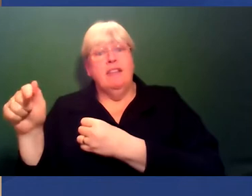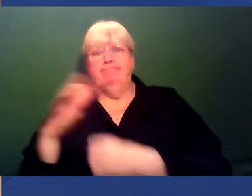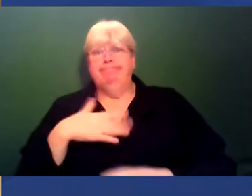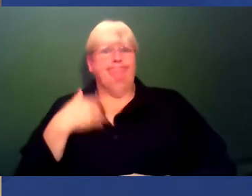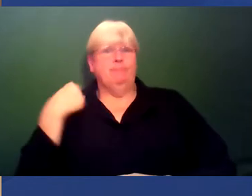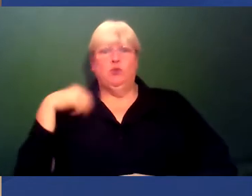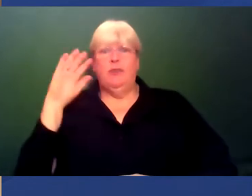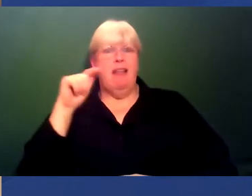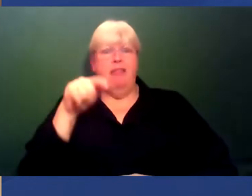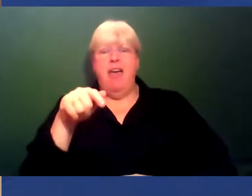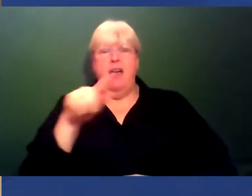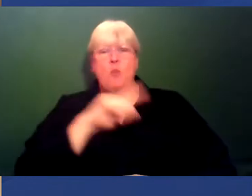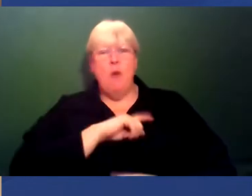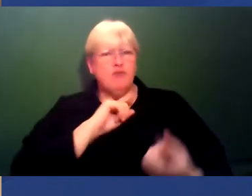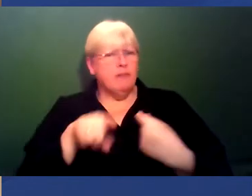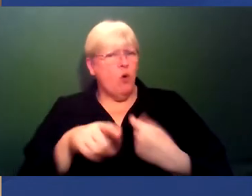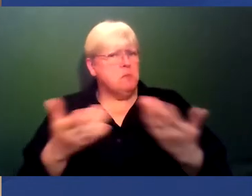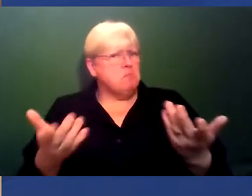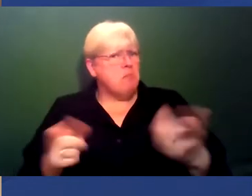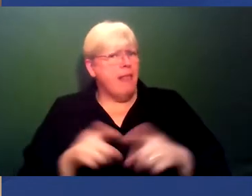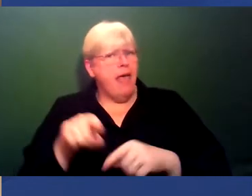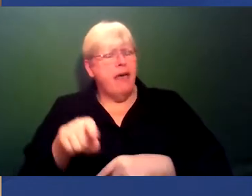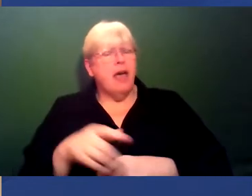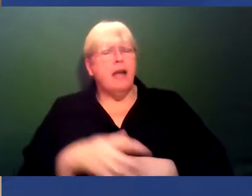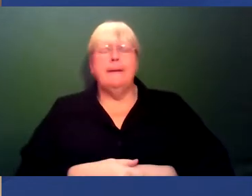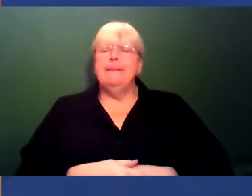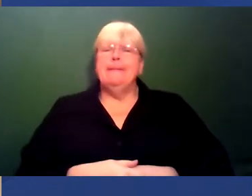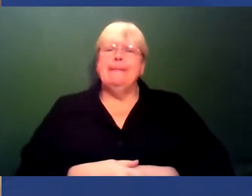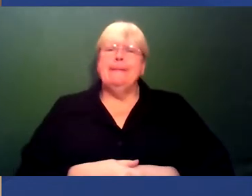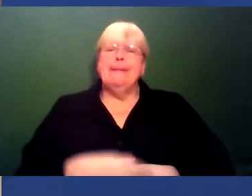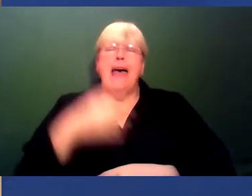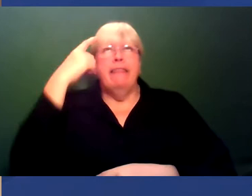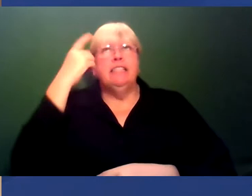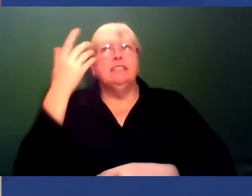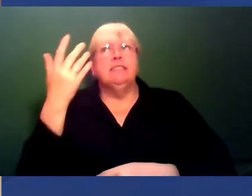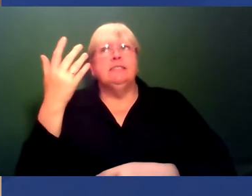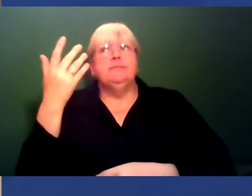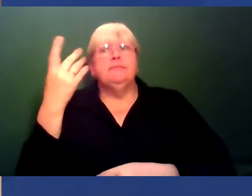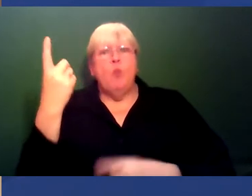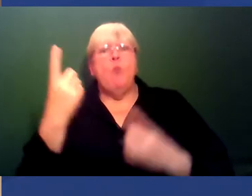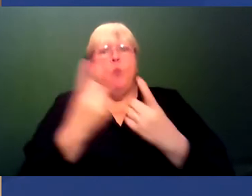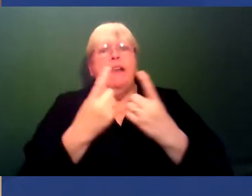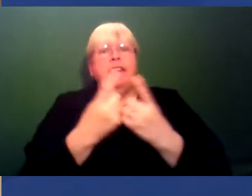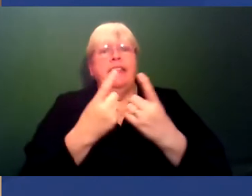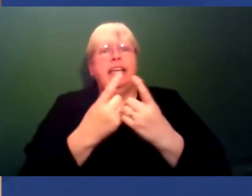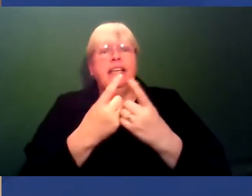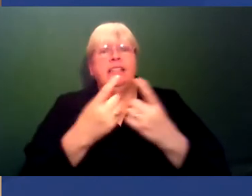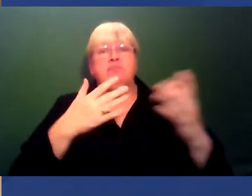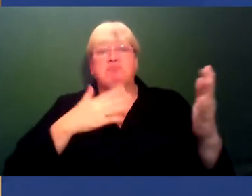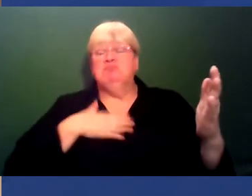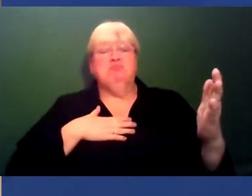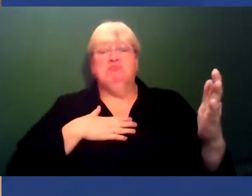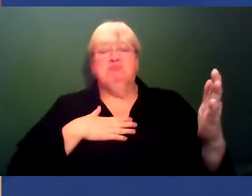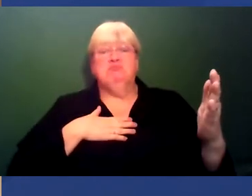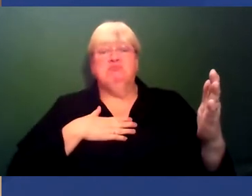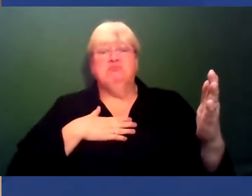people respond like that? Yeah, I think it's, I think it's, I think there's one thing is they just don't like to hear it. Some people are just racist, and